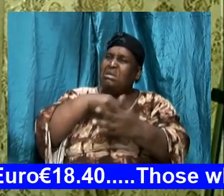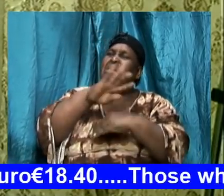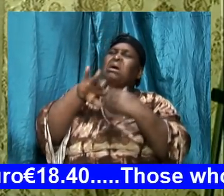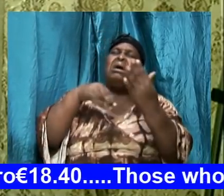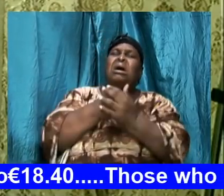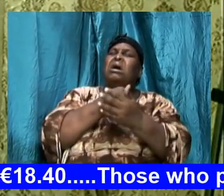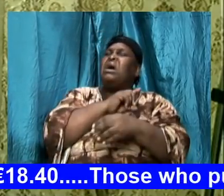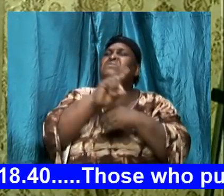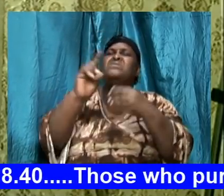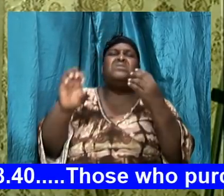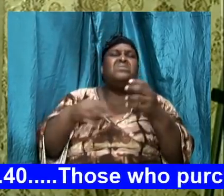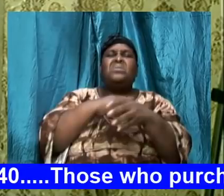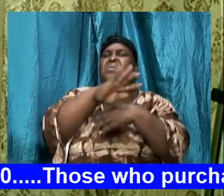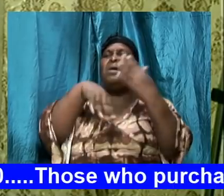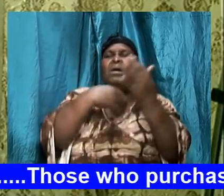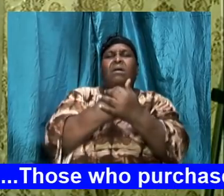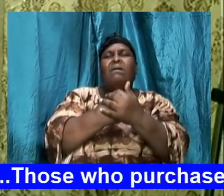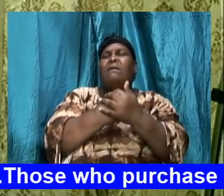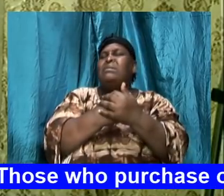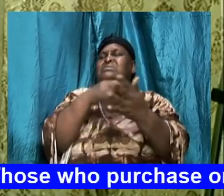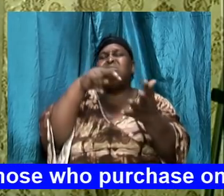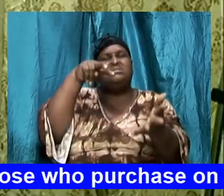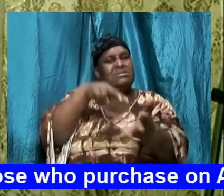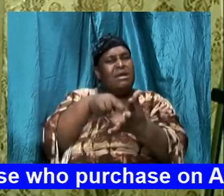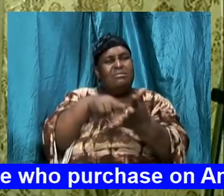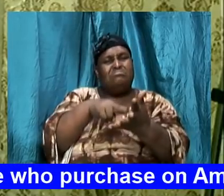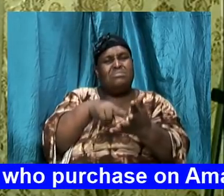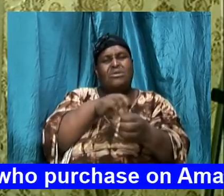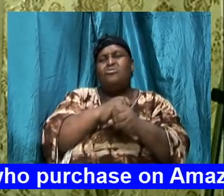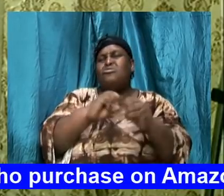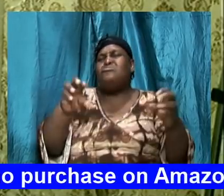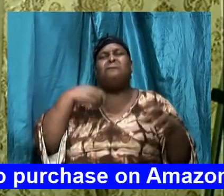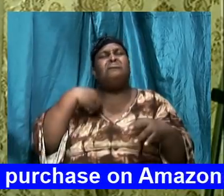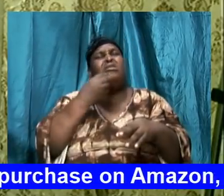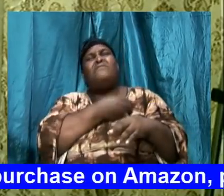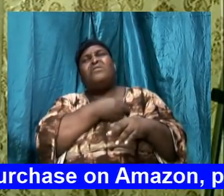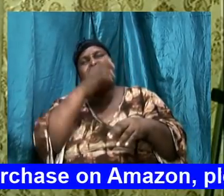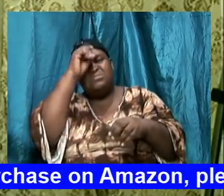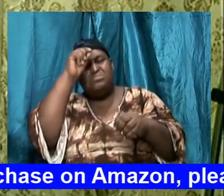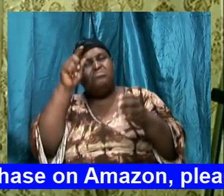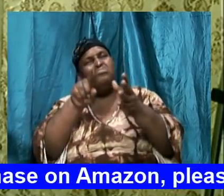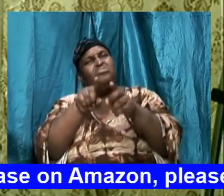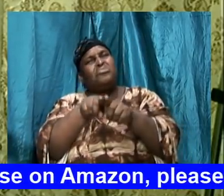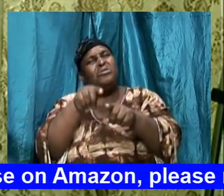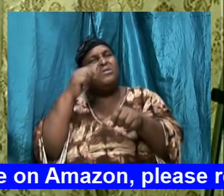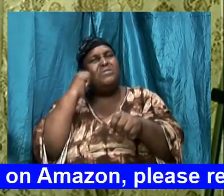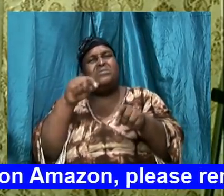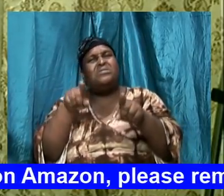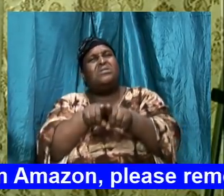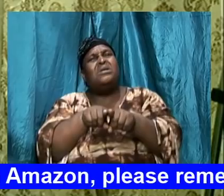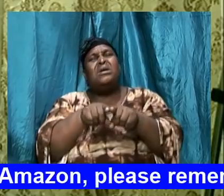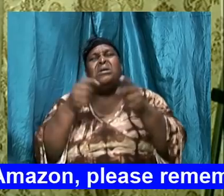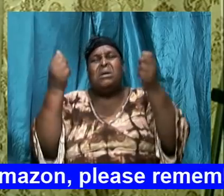stand and none of us brothers and sisters will be able to stand without